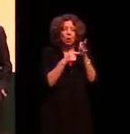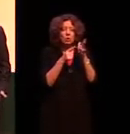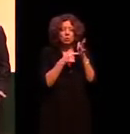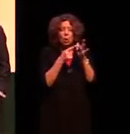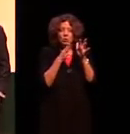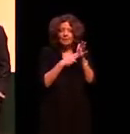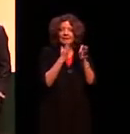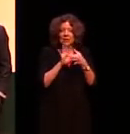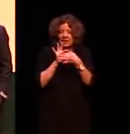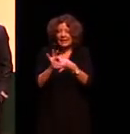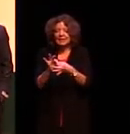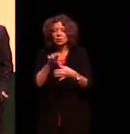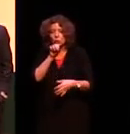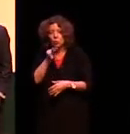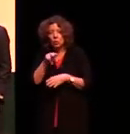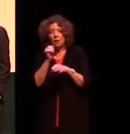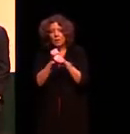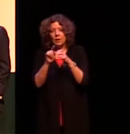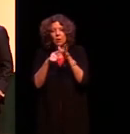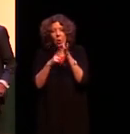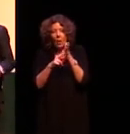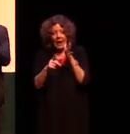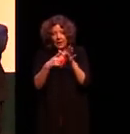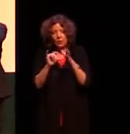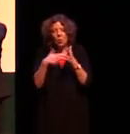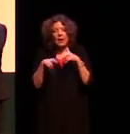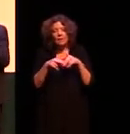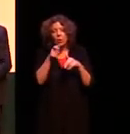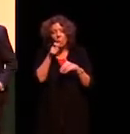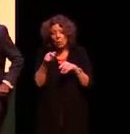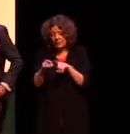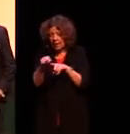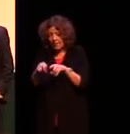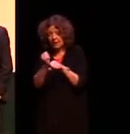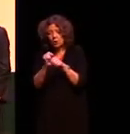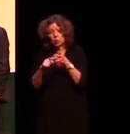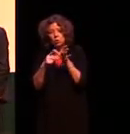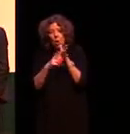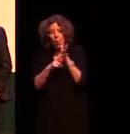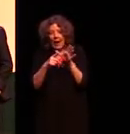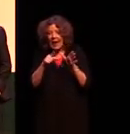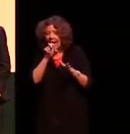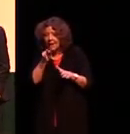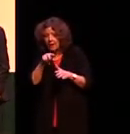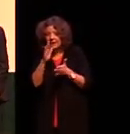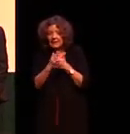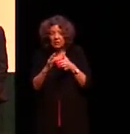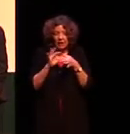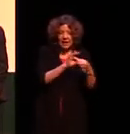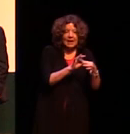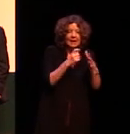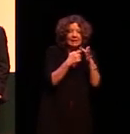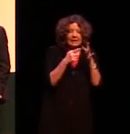goanna whether there was words that also reflected whether that goanna is kin or not